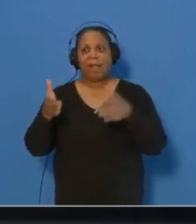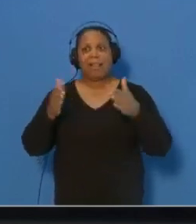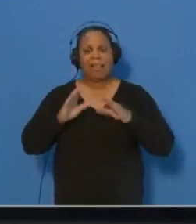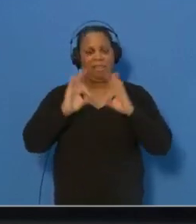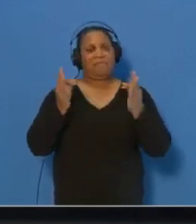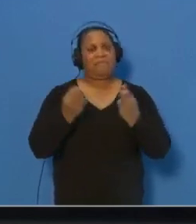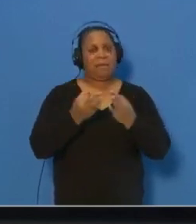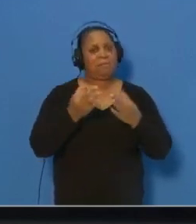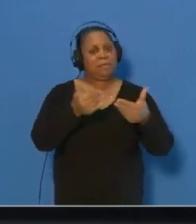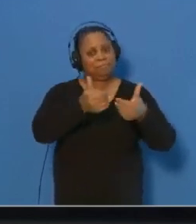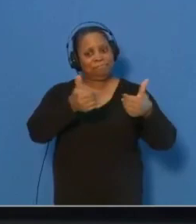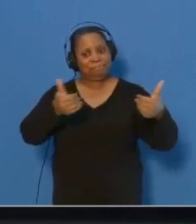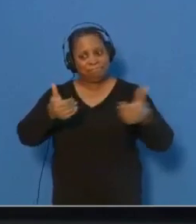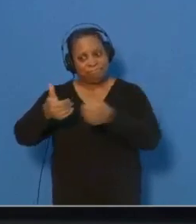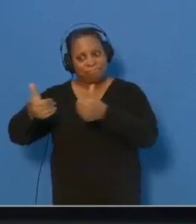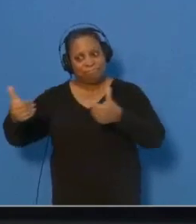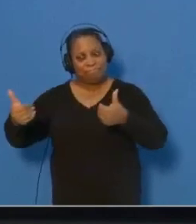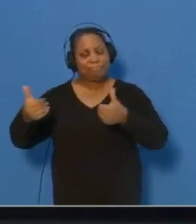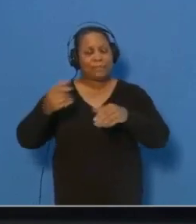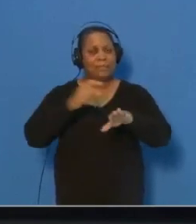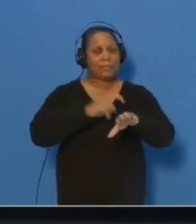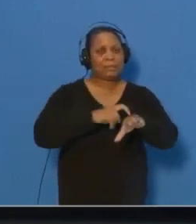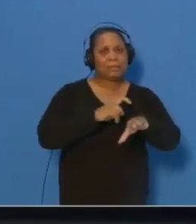and space to grieve privately.